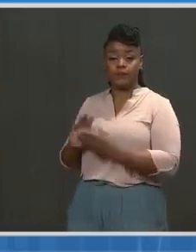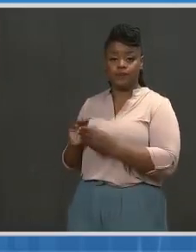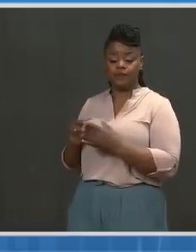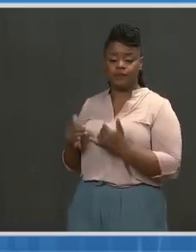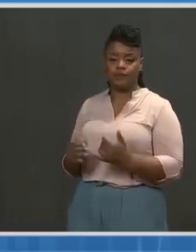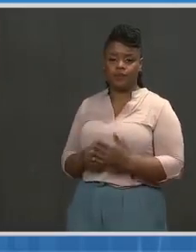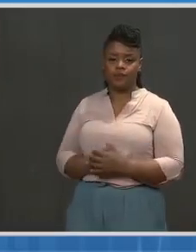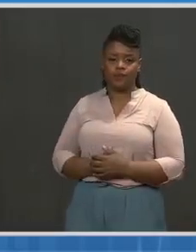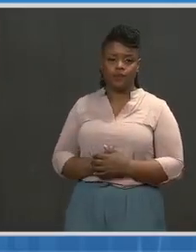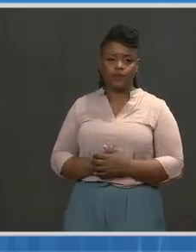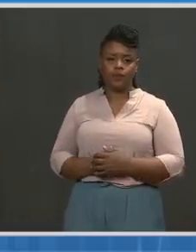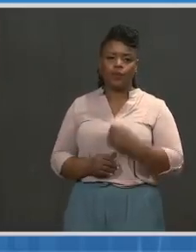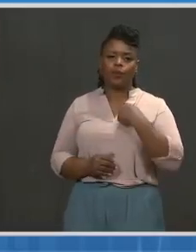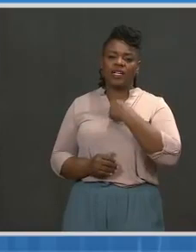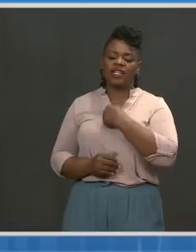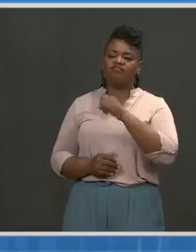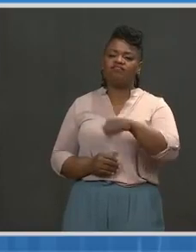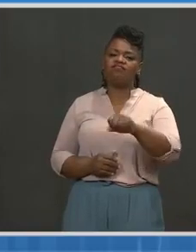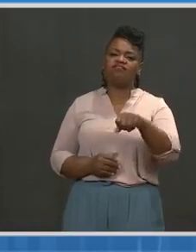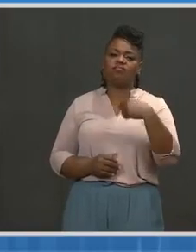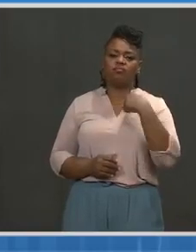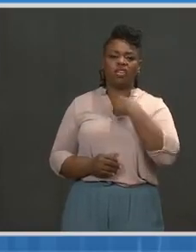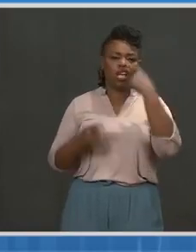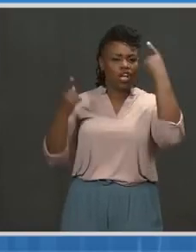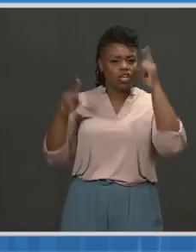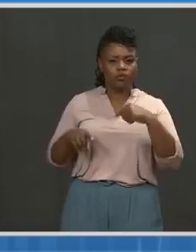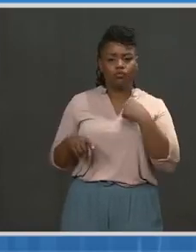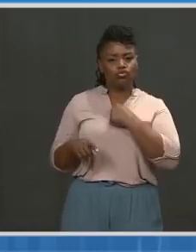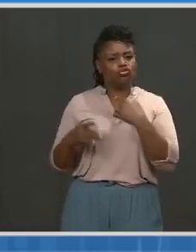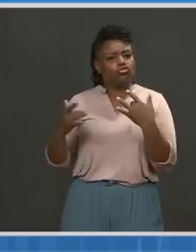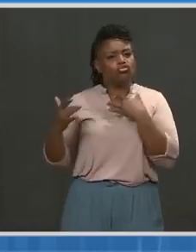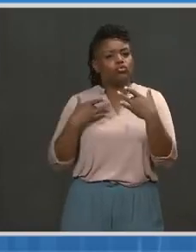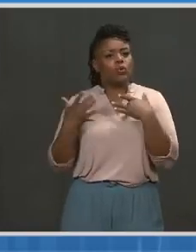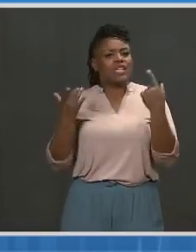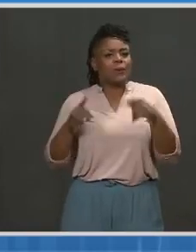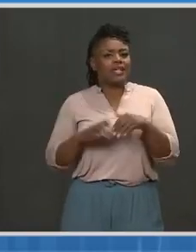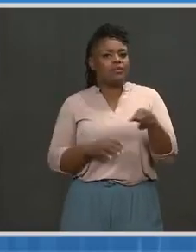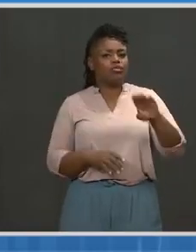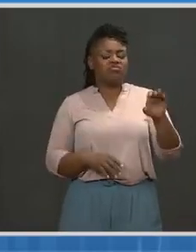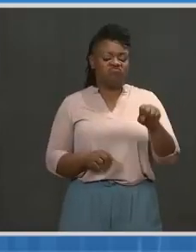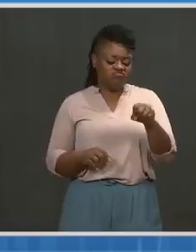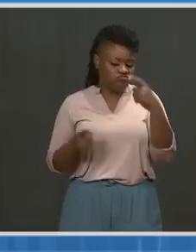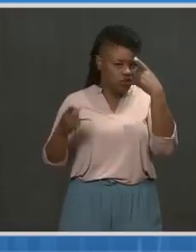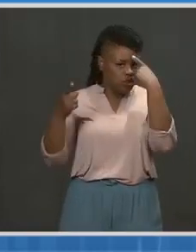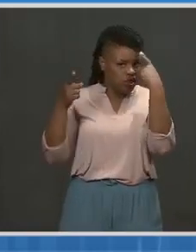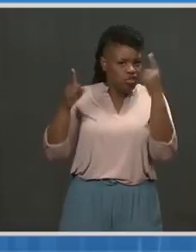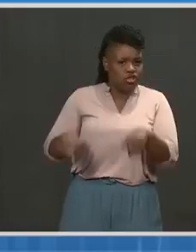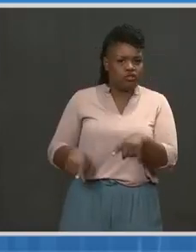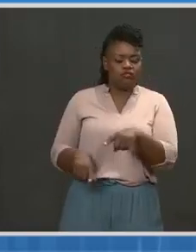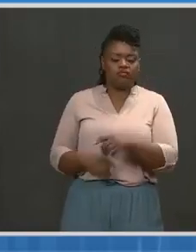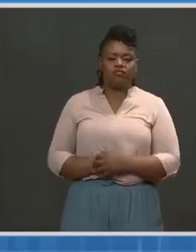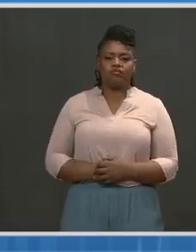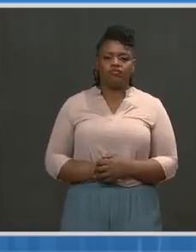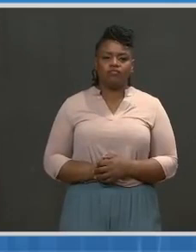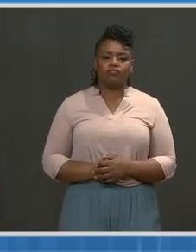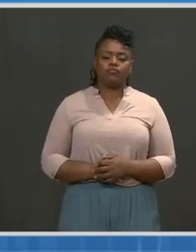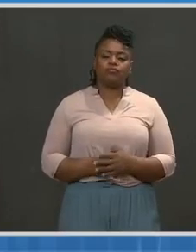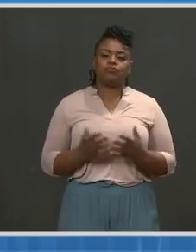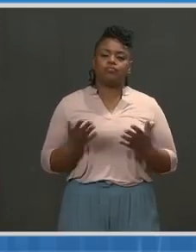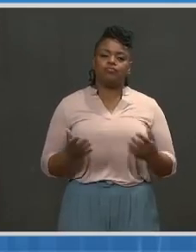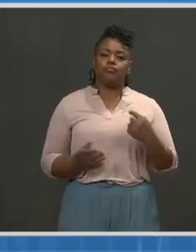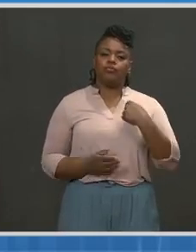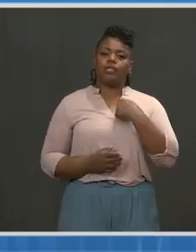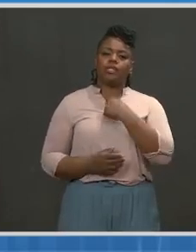Brazilian authorities. And to reiterate what Andy said, we are quite concerned about the difficult situation in Brazil. And we will be